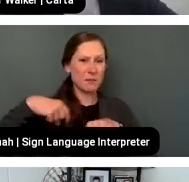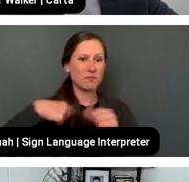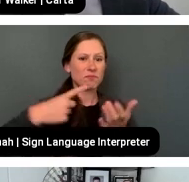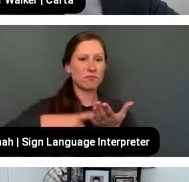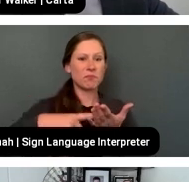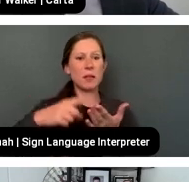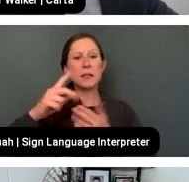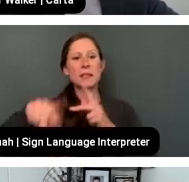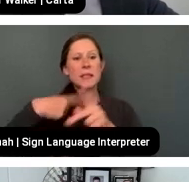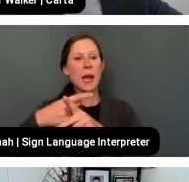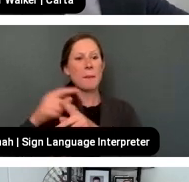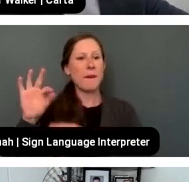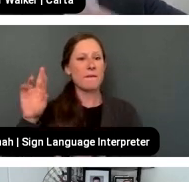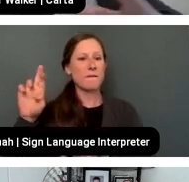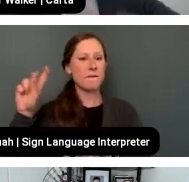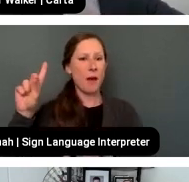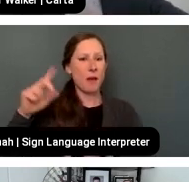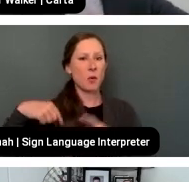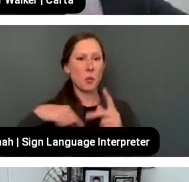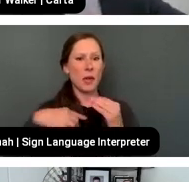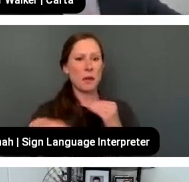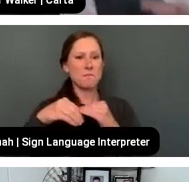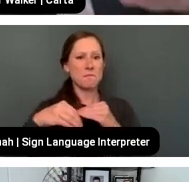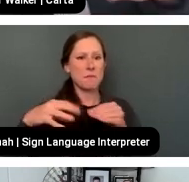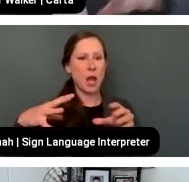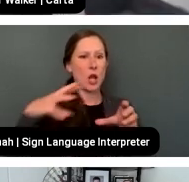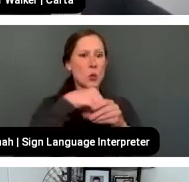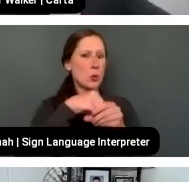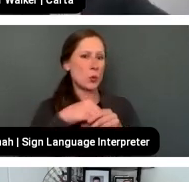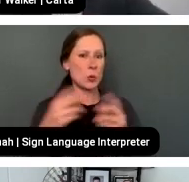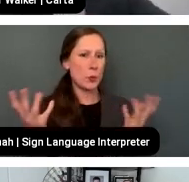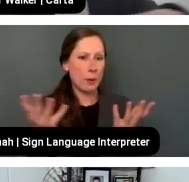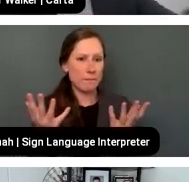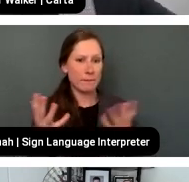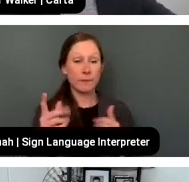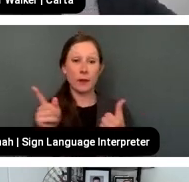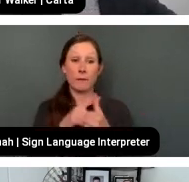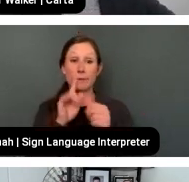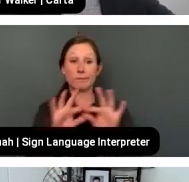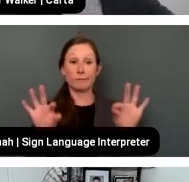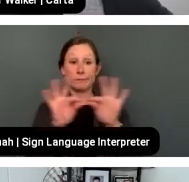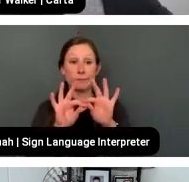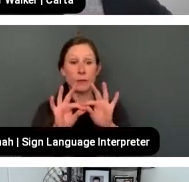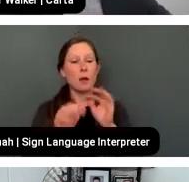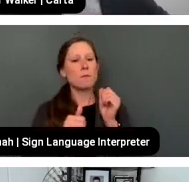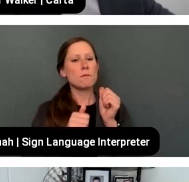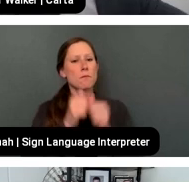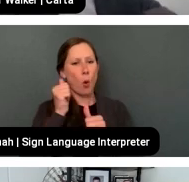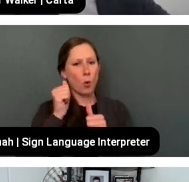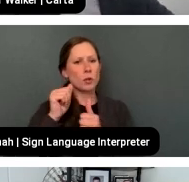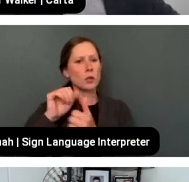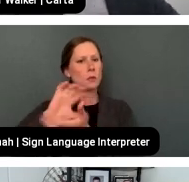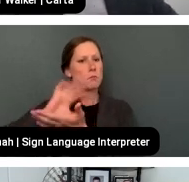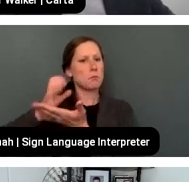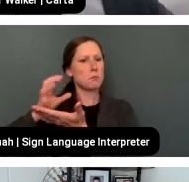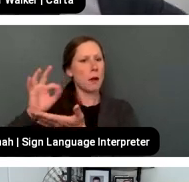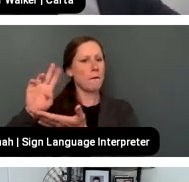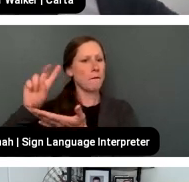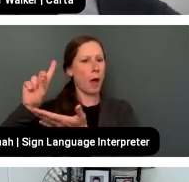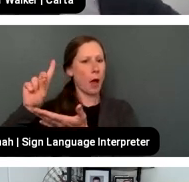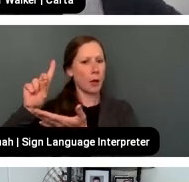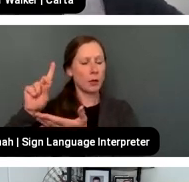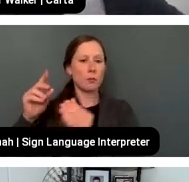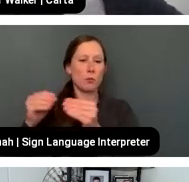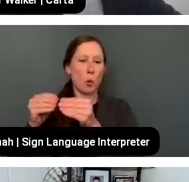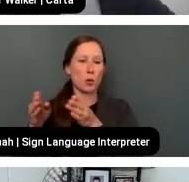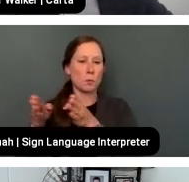that were included in this analysis. So first things first, the vast majority of the funds that were included here were on the smaller side. They were